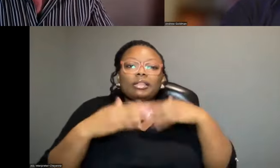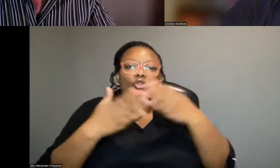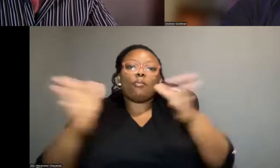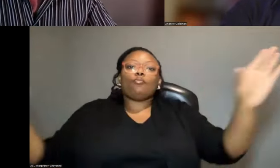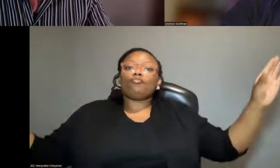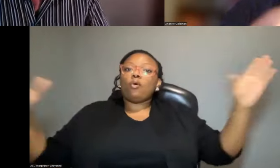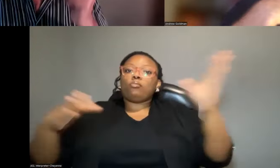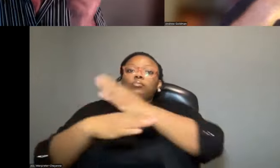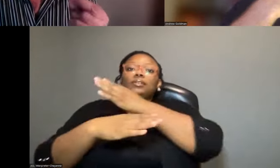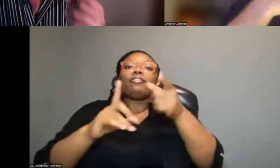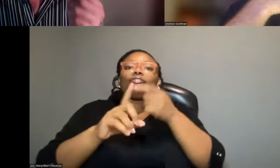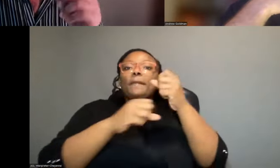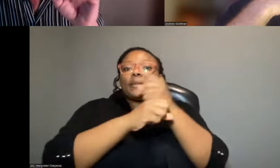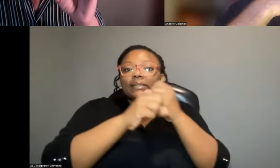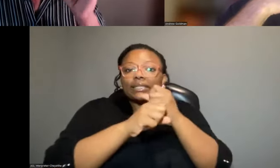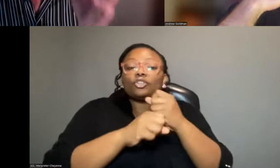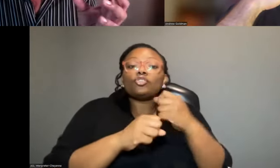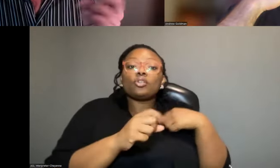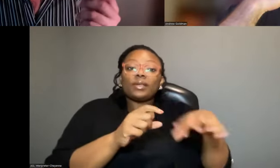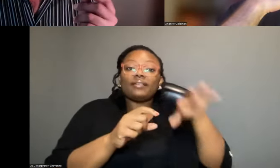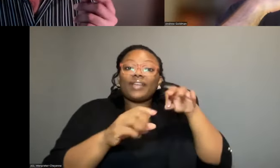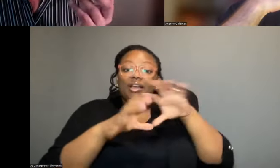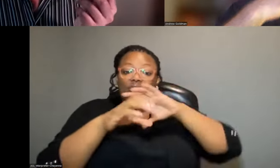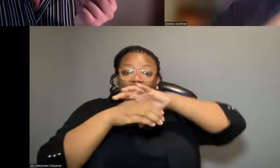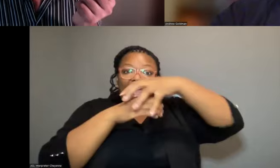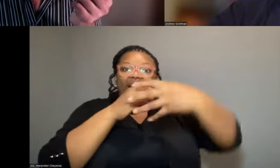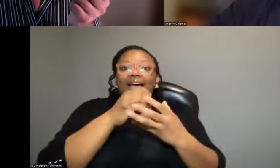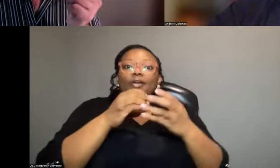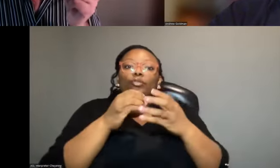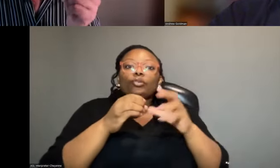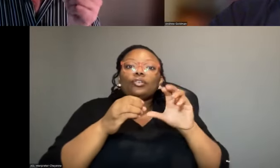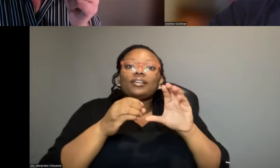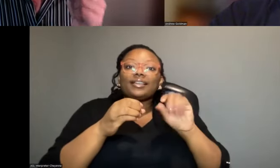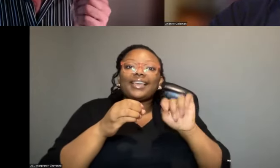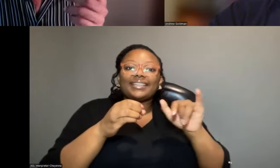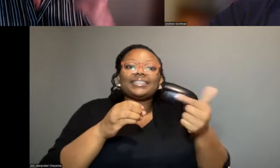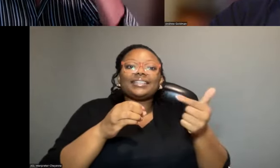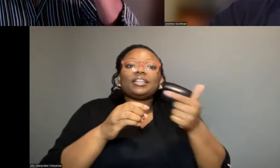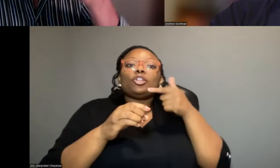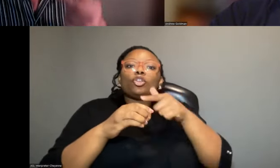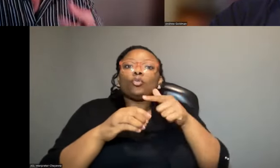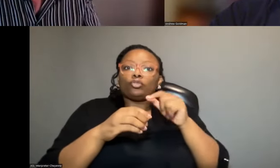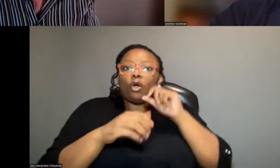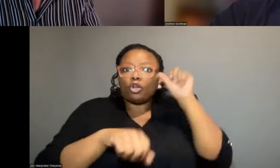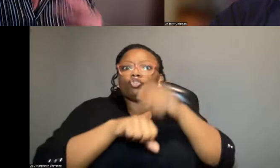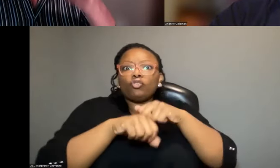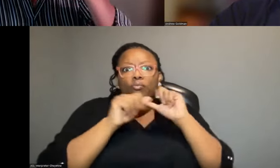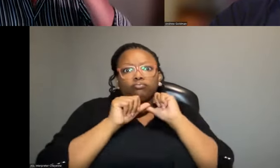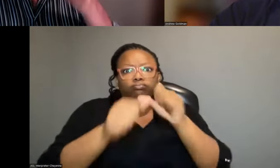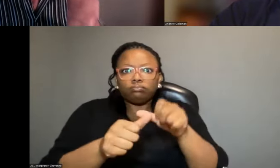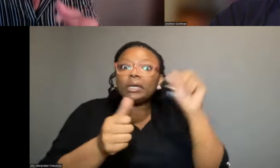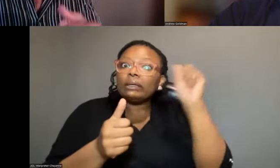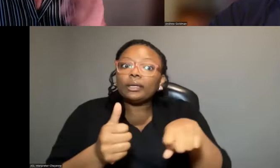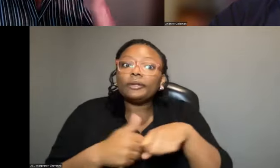as mosquitoes come from. We recovered the, the outer casings. Those are particularly durable. What happens in many